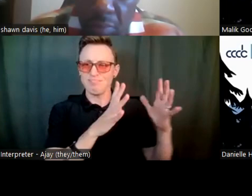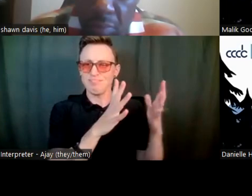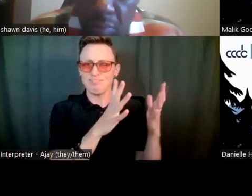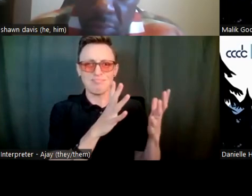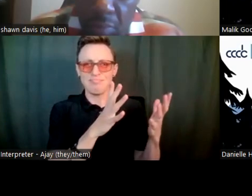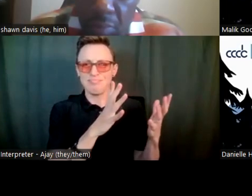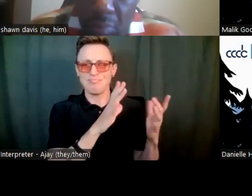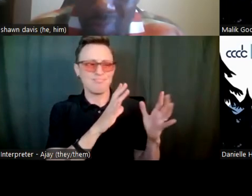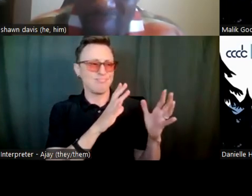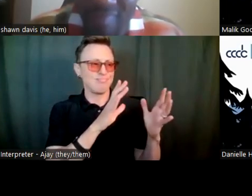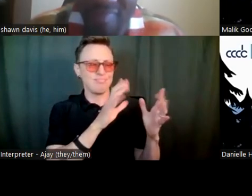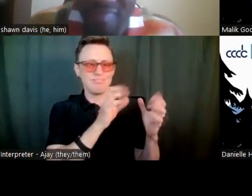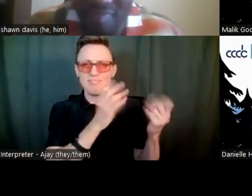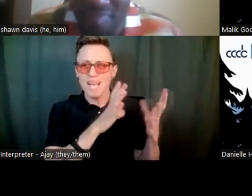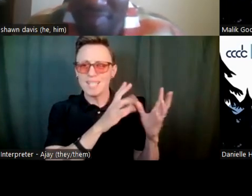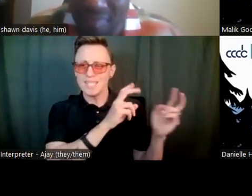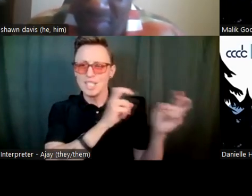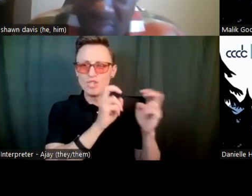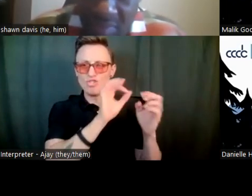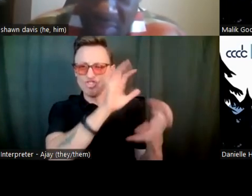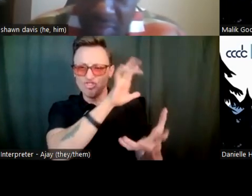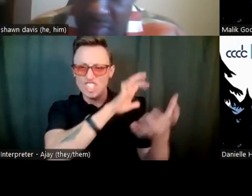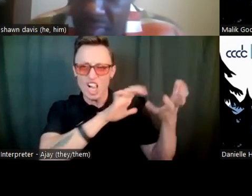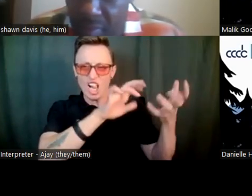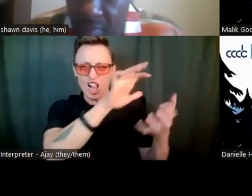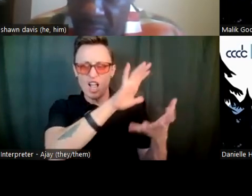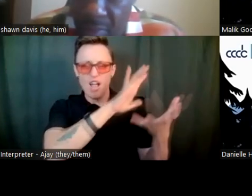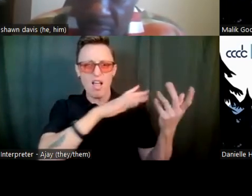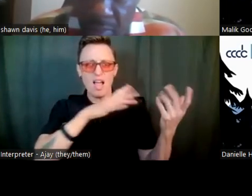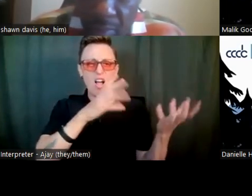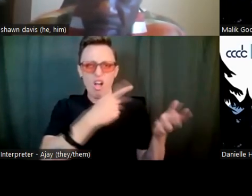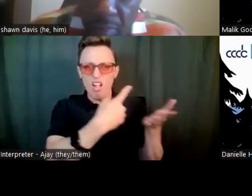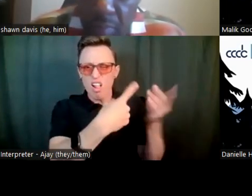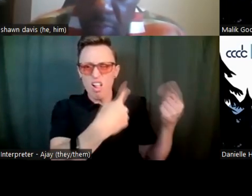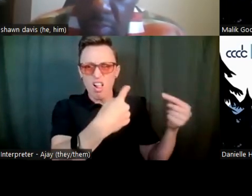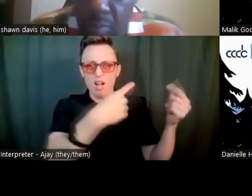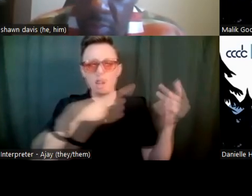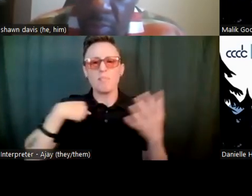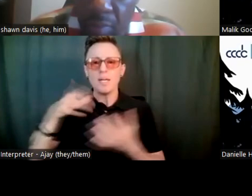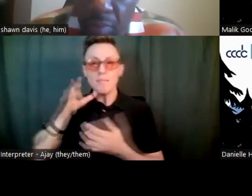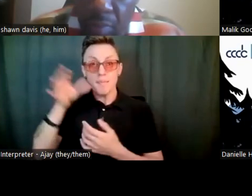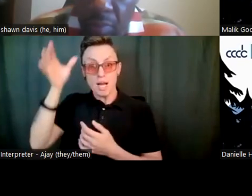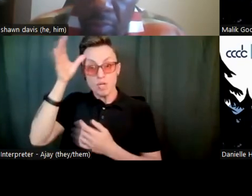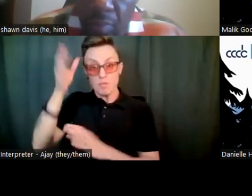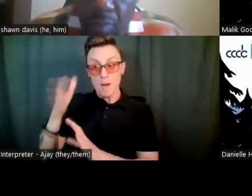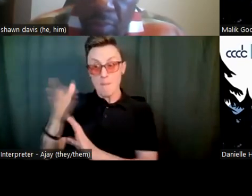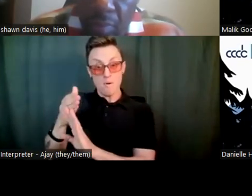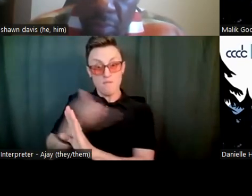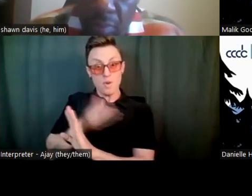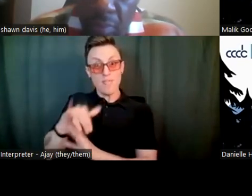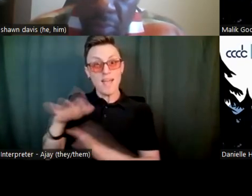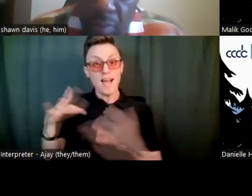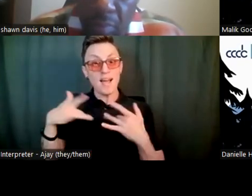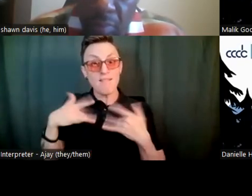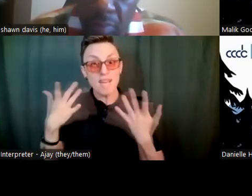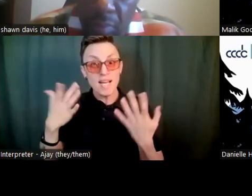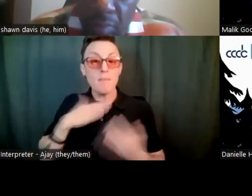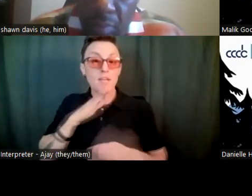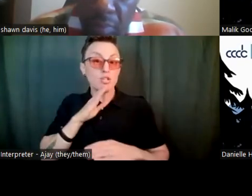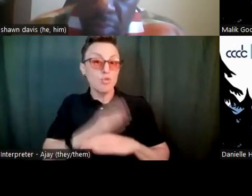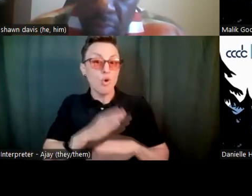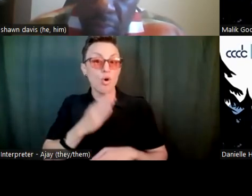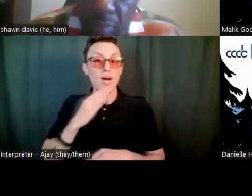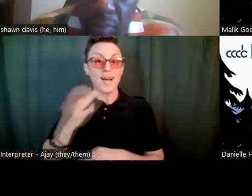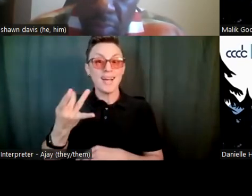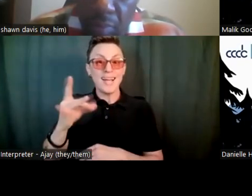arose. And before going to parents encouraging parents, my daughter was only 18 months old. I had